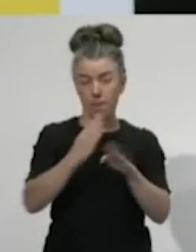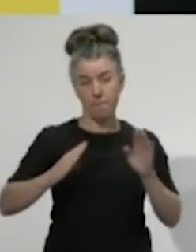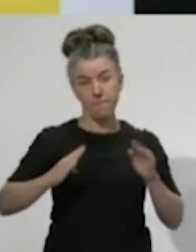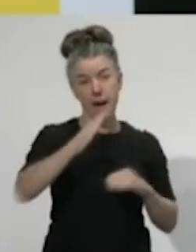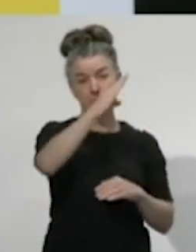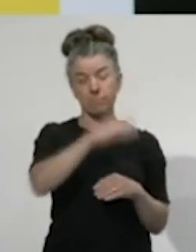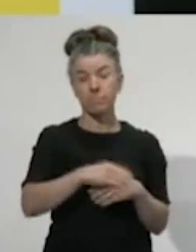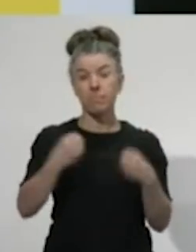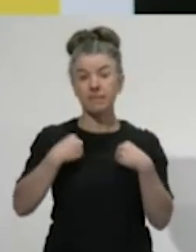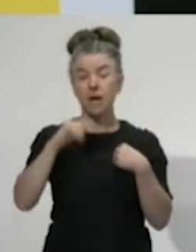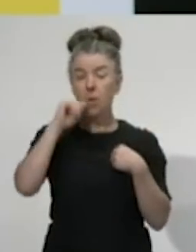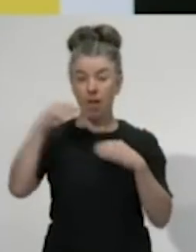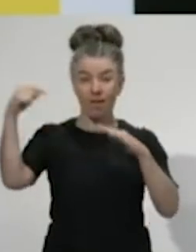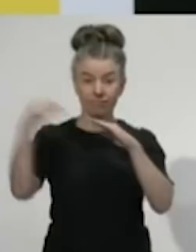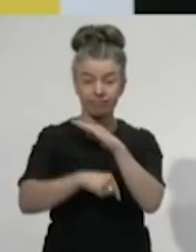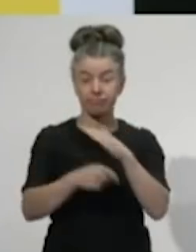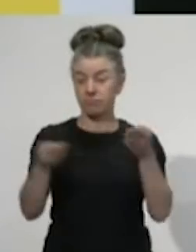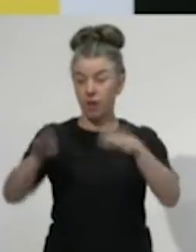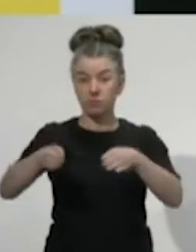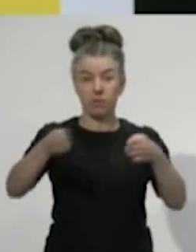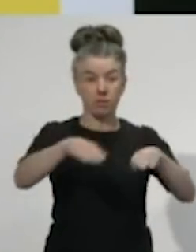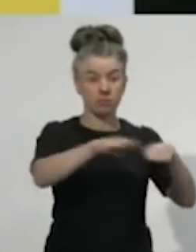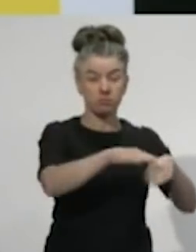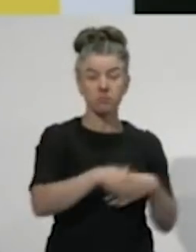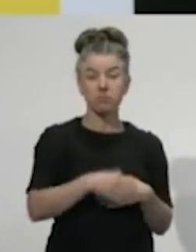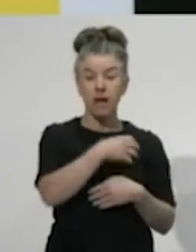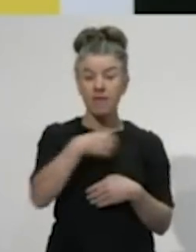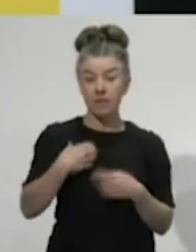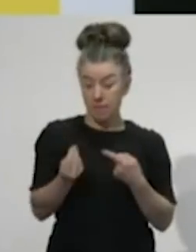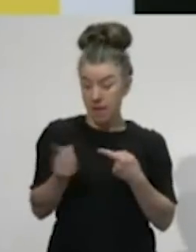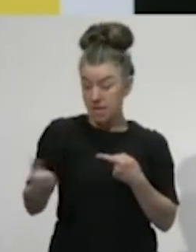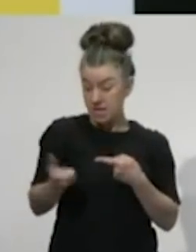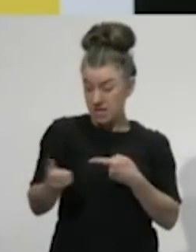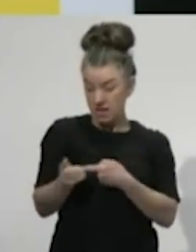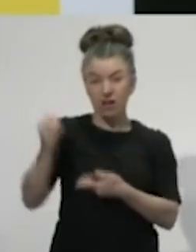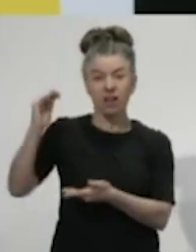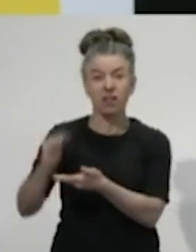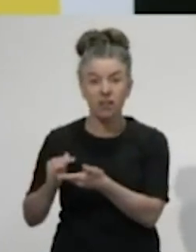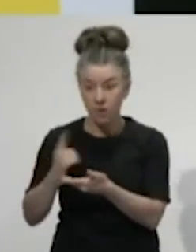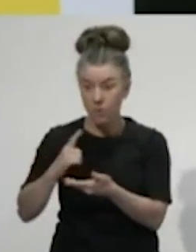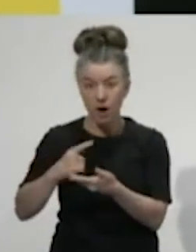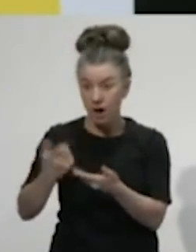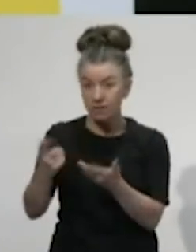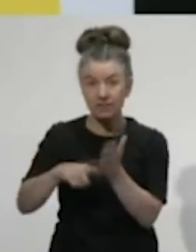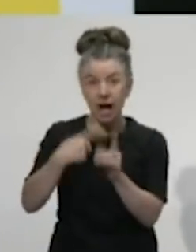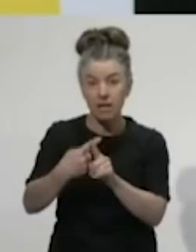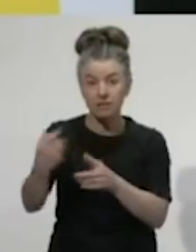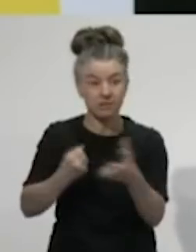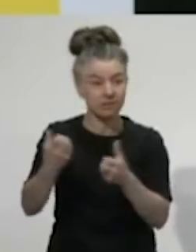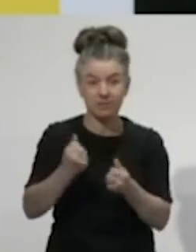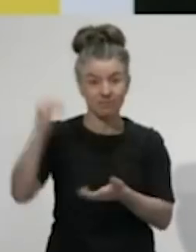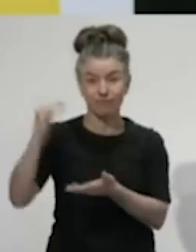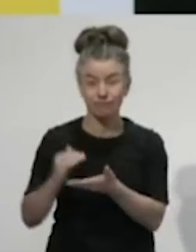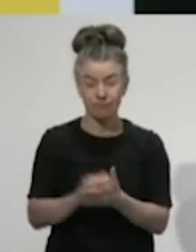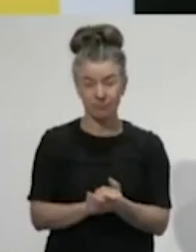close. Government revenue will decline. And we will feel the pain here too. New Zealand is about to